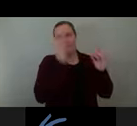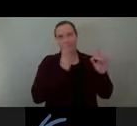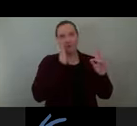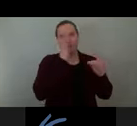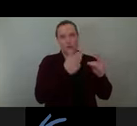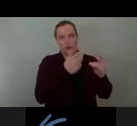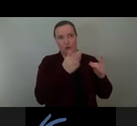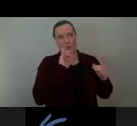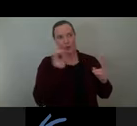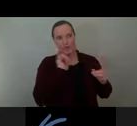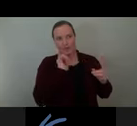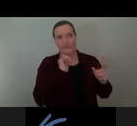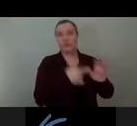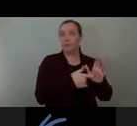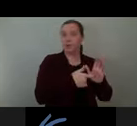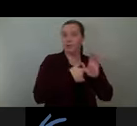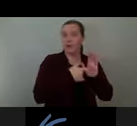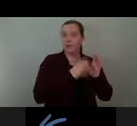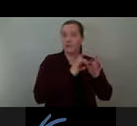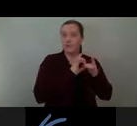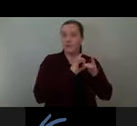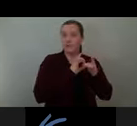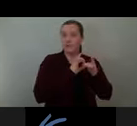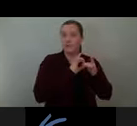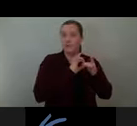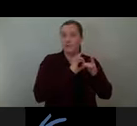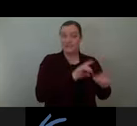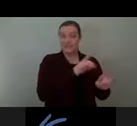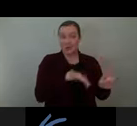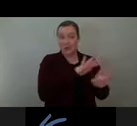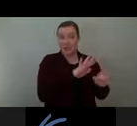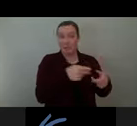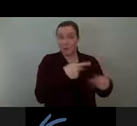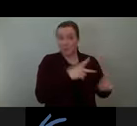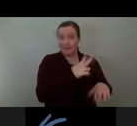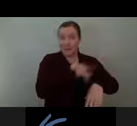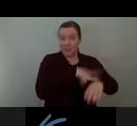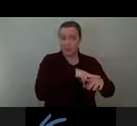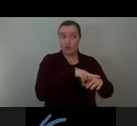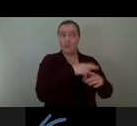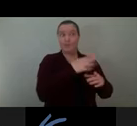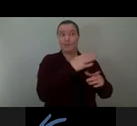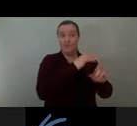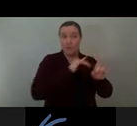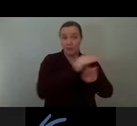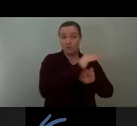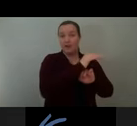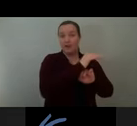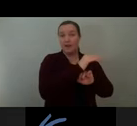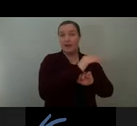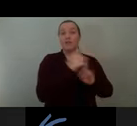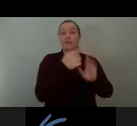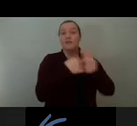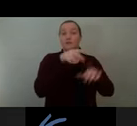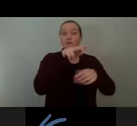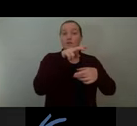require of allowing for natural ecosystems on the site or the bar stool or the comfort of a rug or the safety of